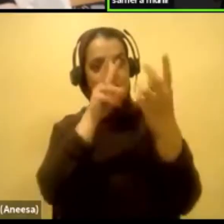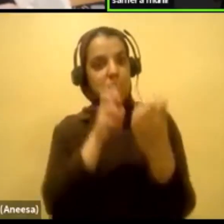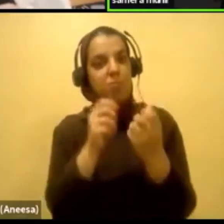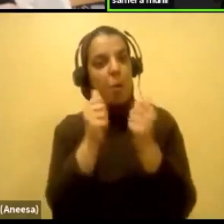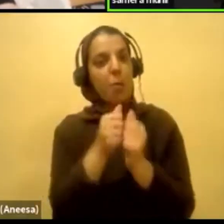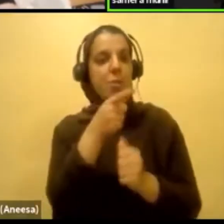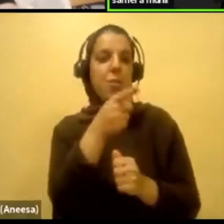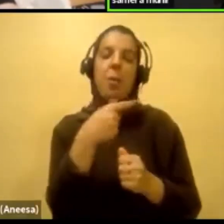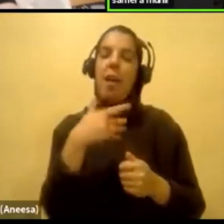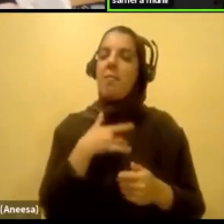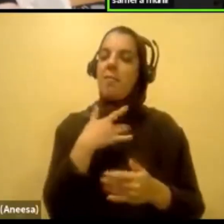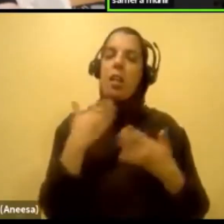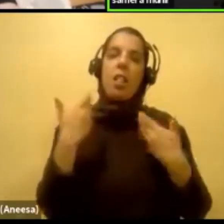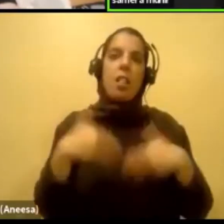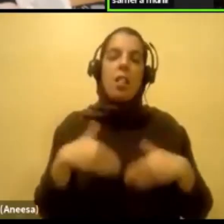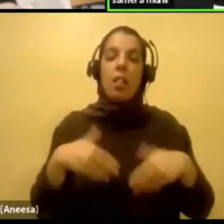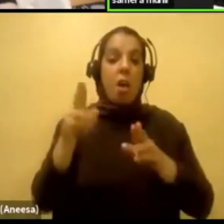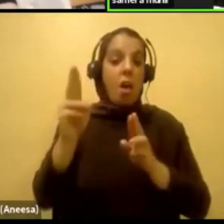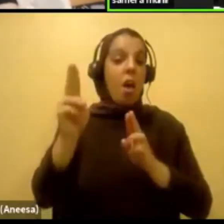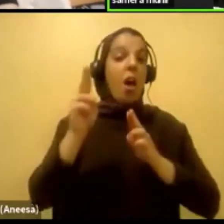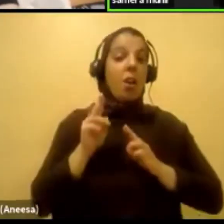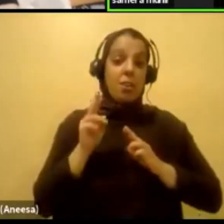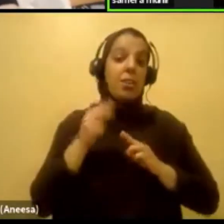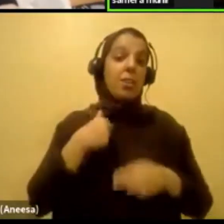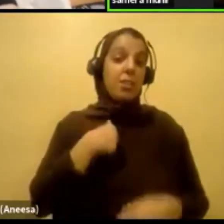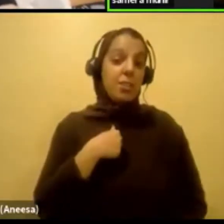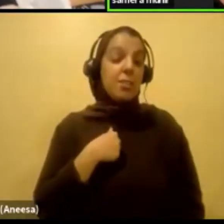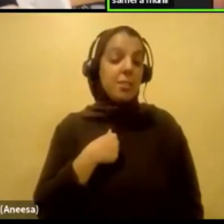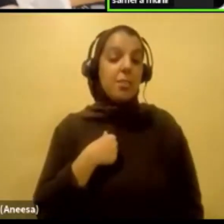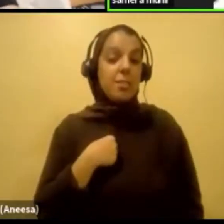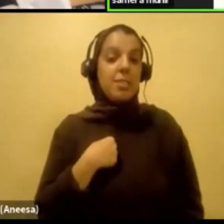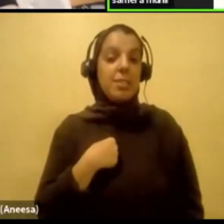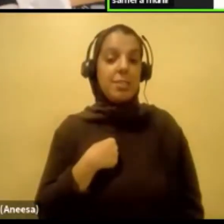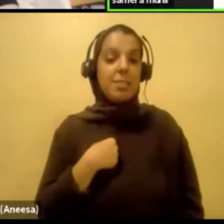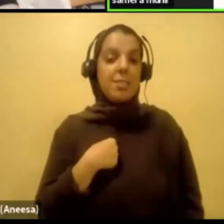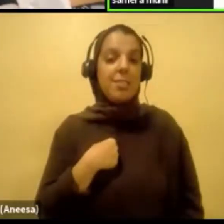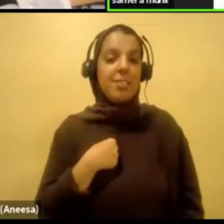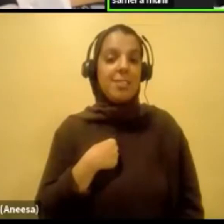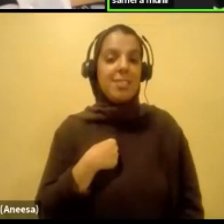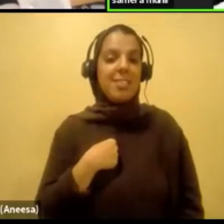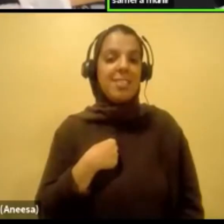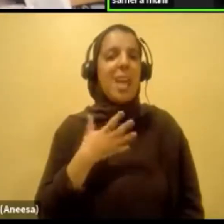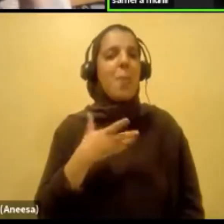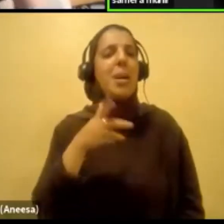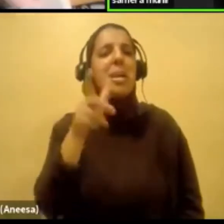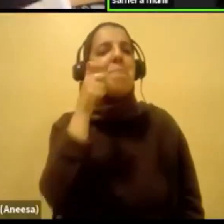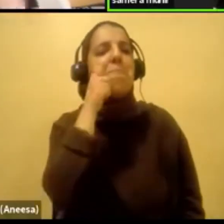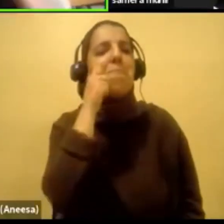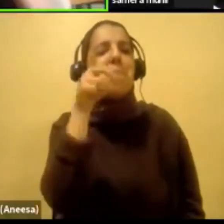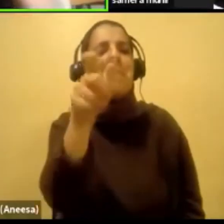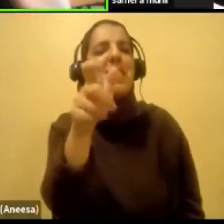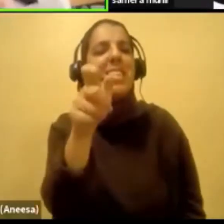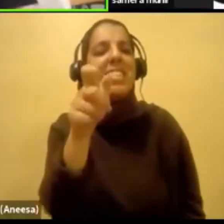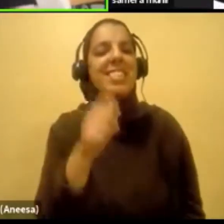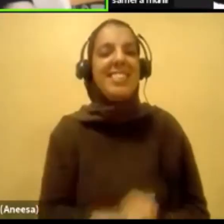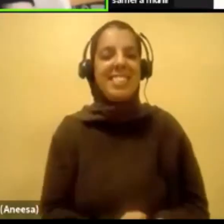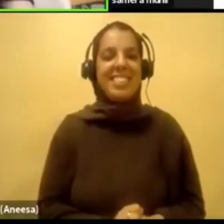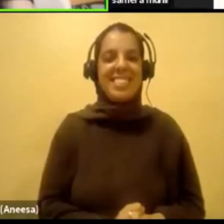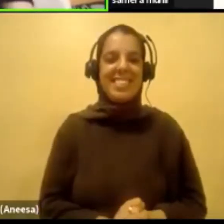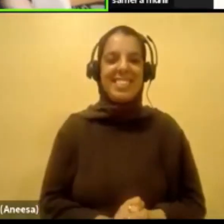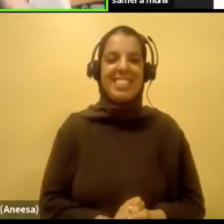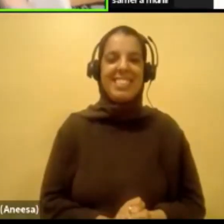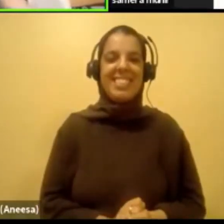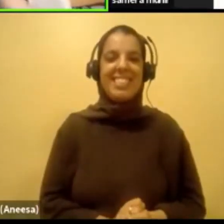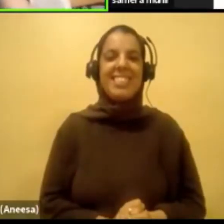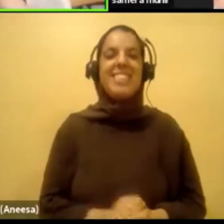humbling and honor. It's an honor. And I just want to, I just want to touch your cheeks because you are a little, you know. come and teach my cheeks. I'll